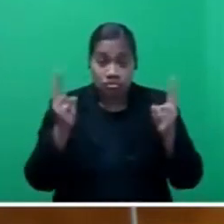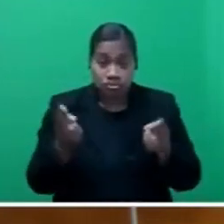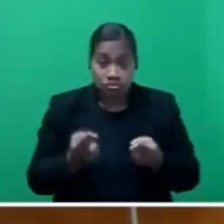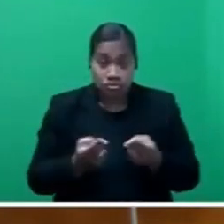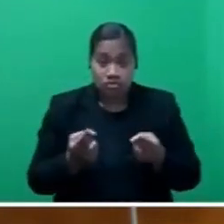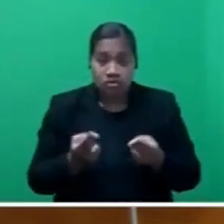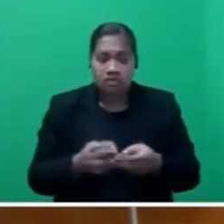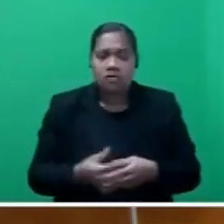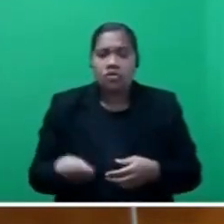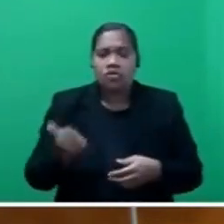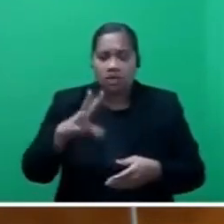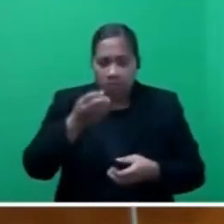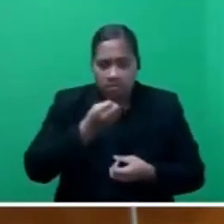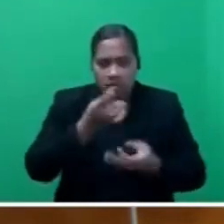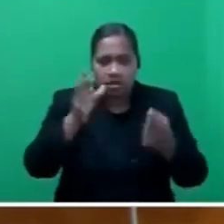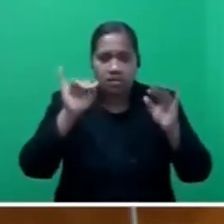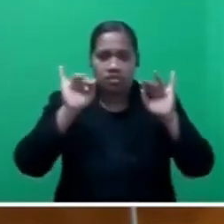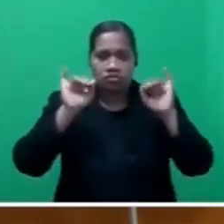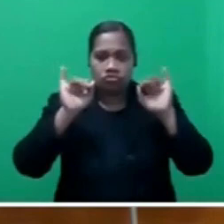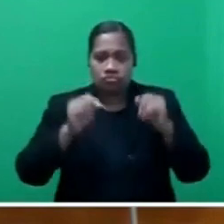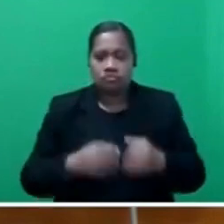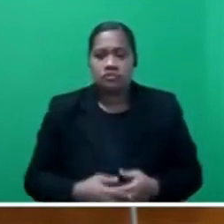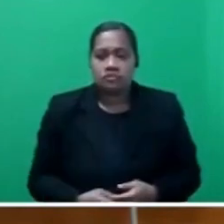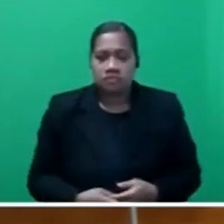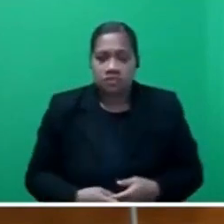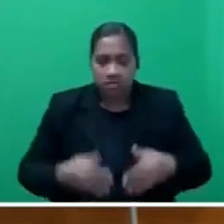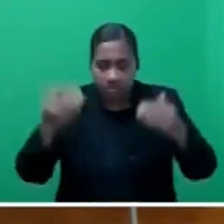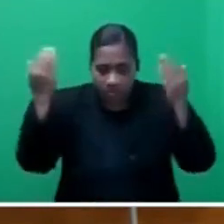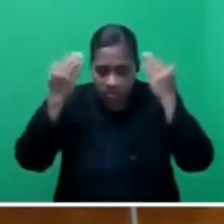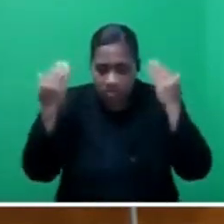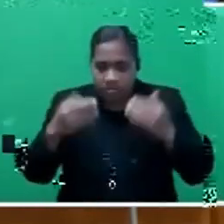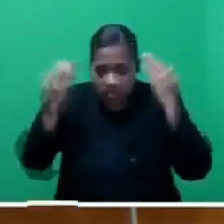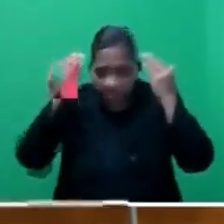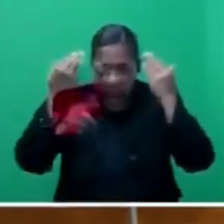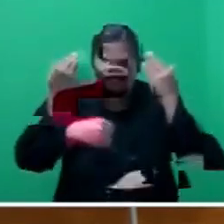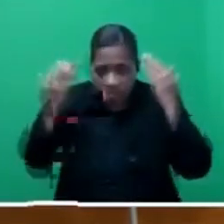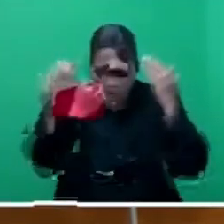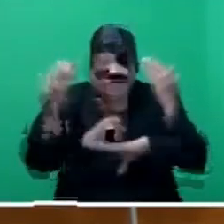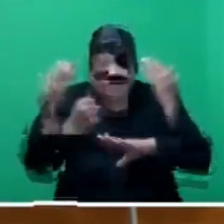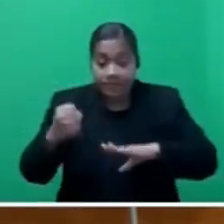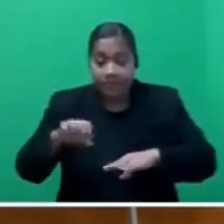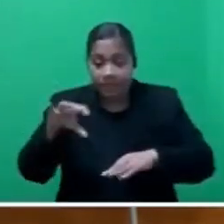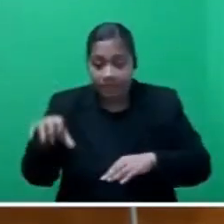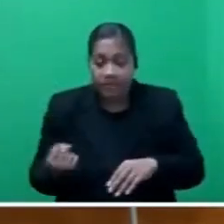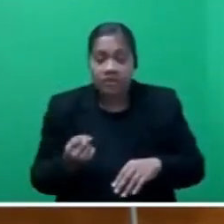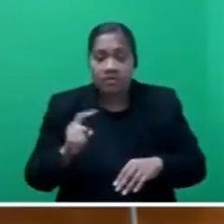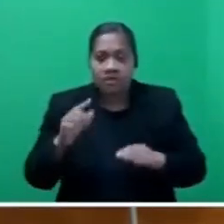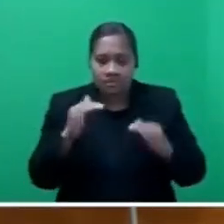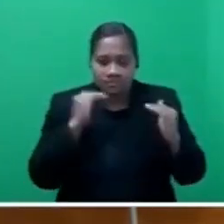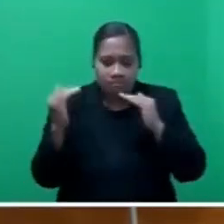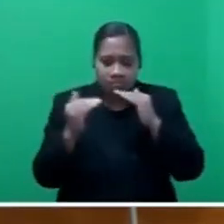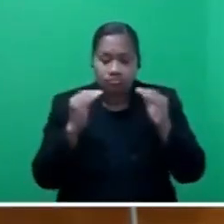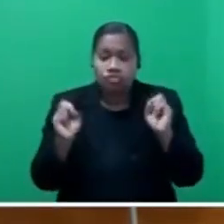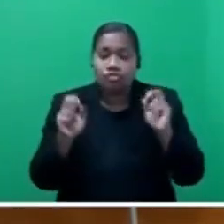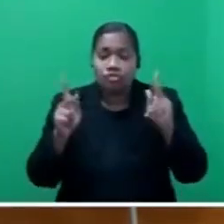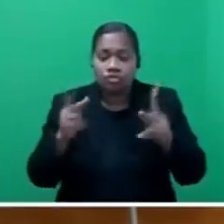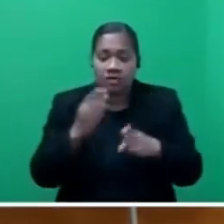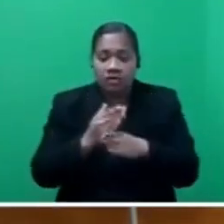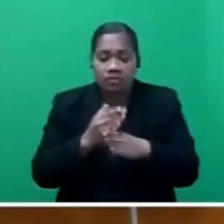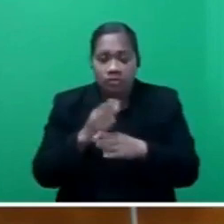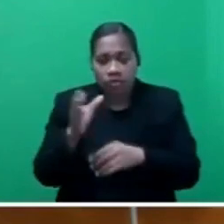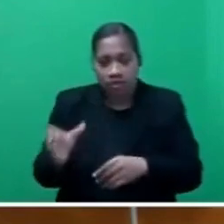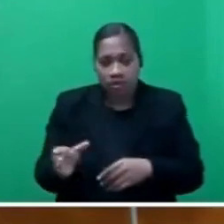Education. Mr Speaker, government will be an equal opportunity employer. And again,